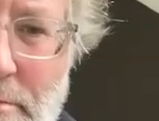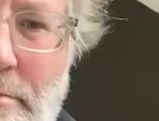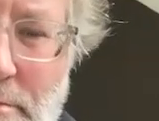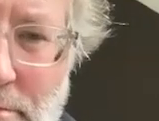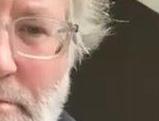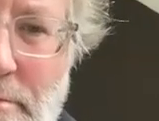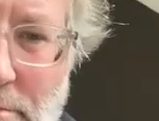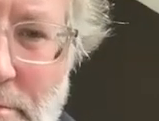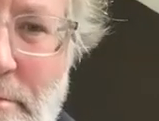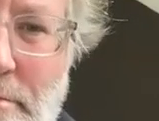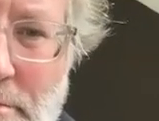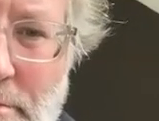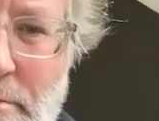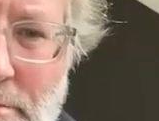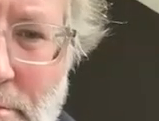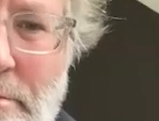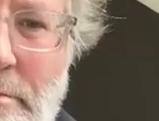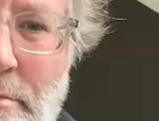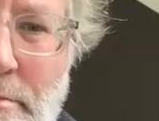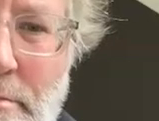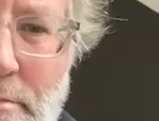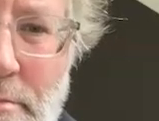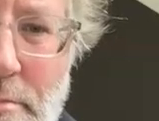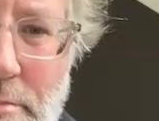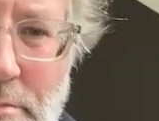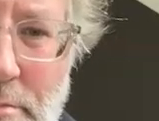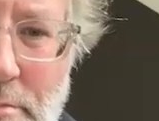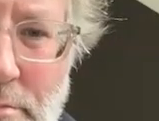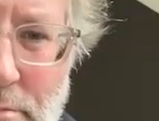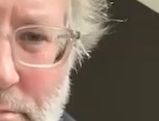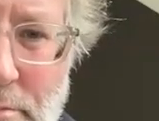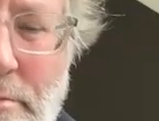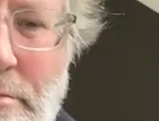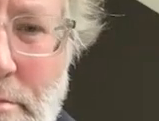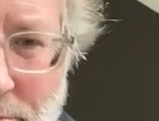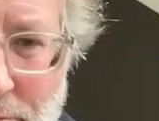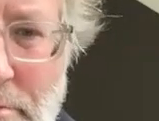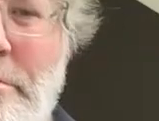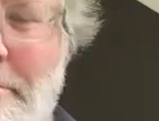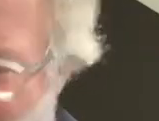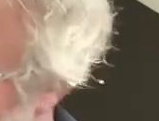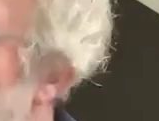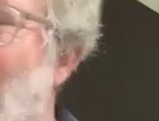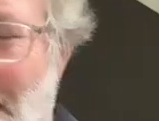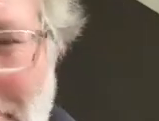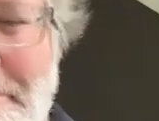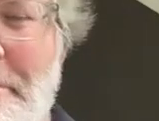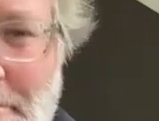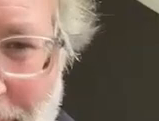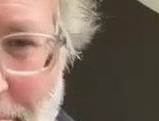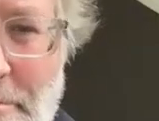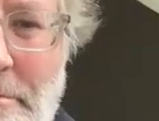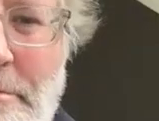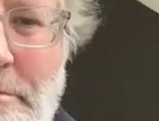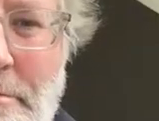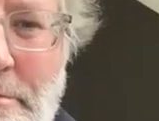that's to me you know because i i think we're in a crowd where i'm not worried about the kind of greenwashing that exxon is doing you know it's a very different kind of story here